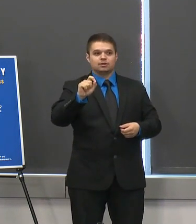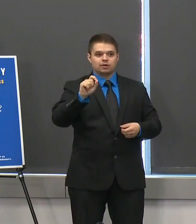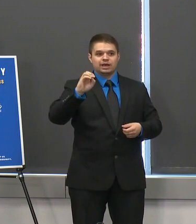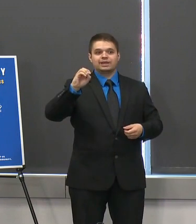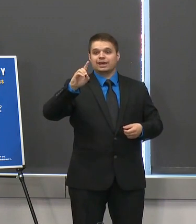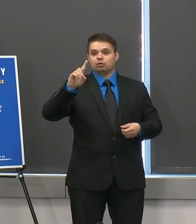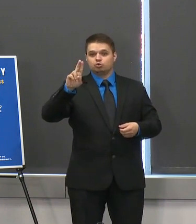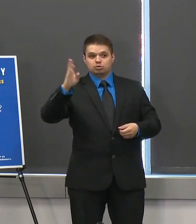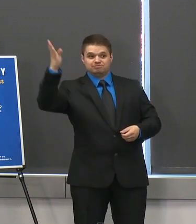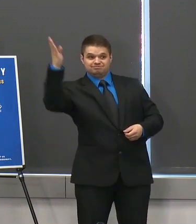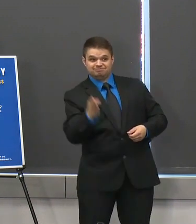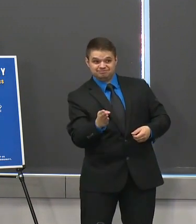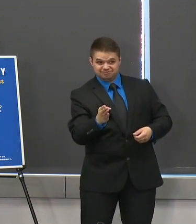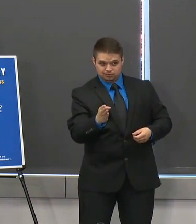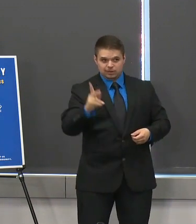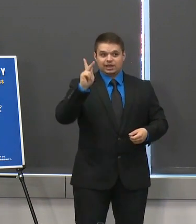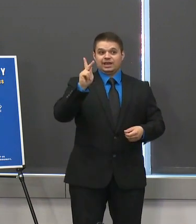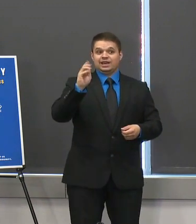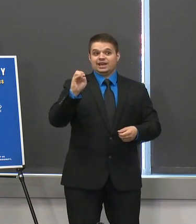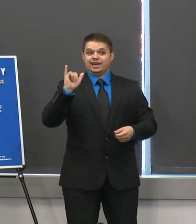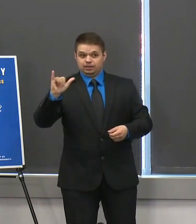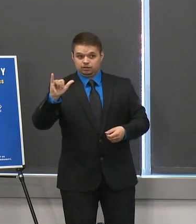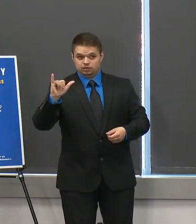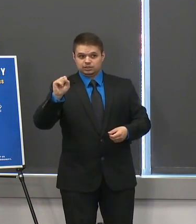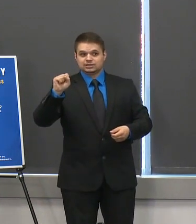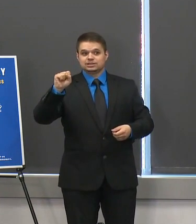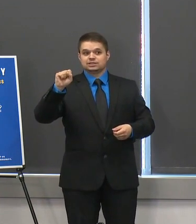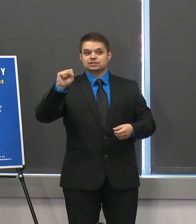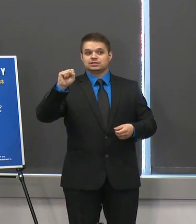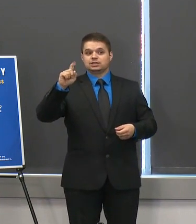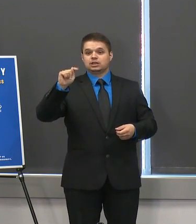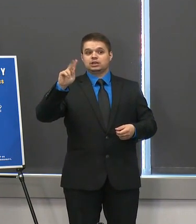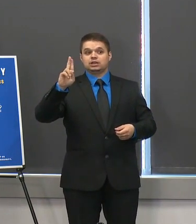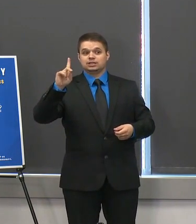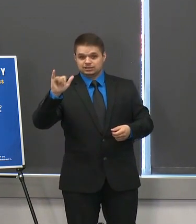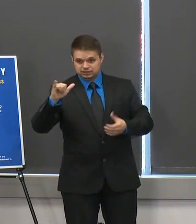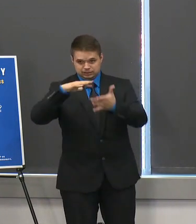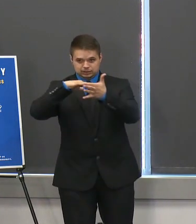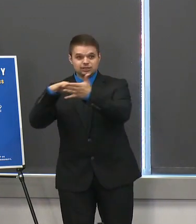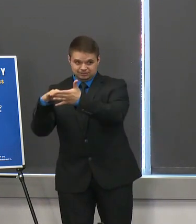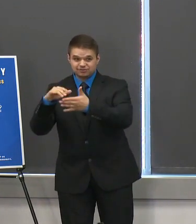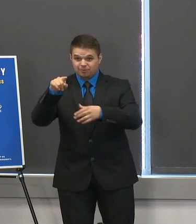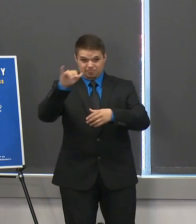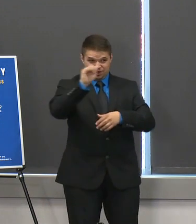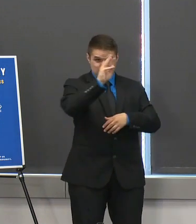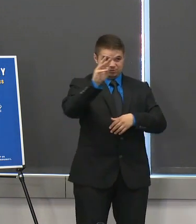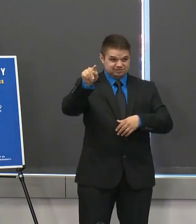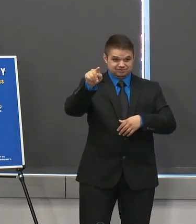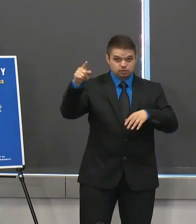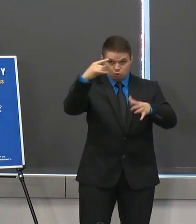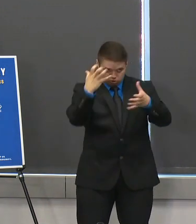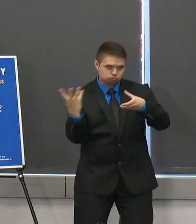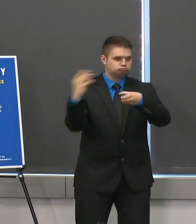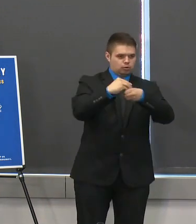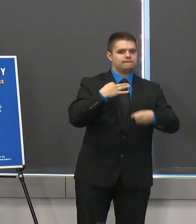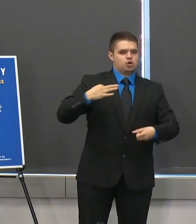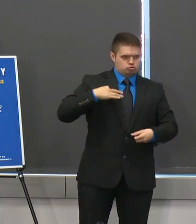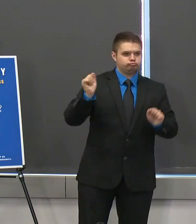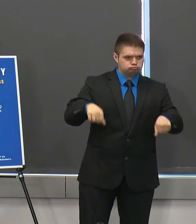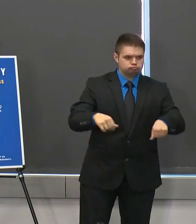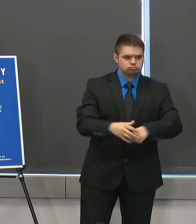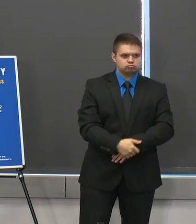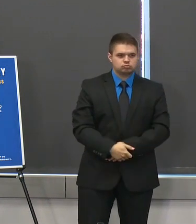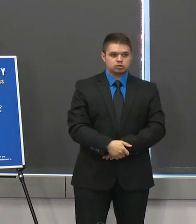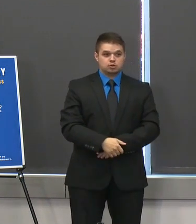slash key study so i'd like to close by thanking the team of people at ohsu who worked on this project